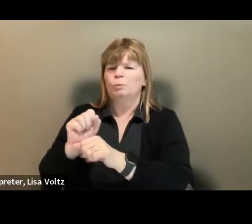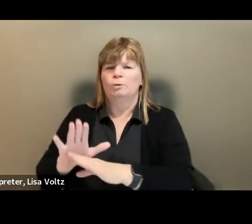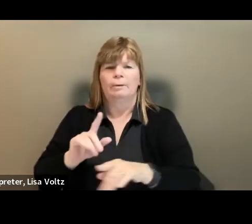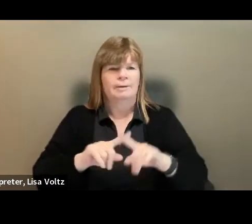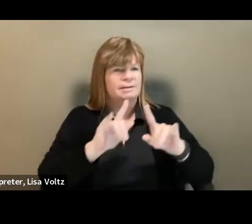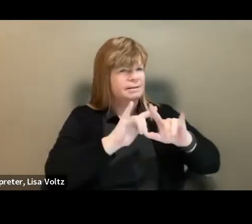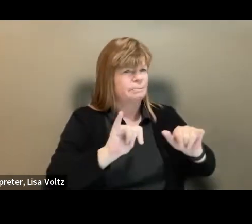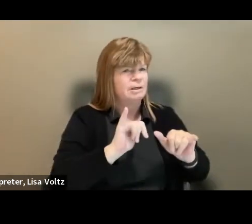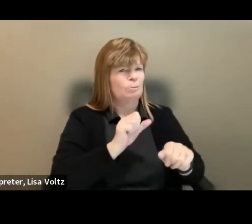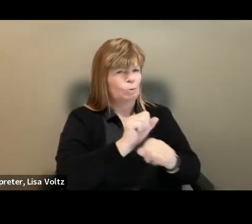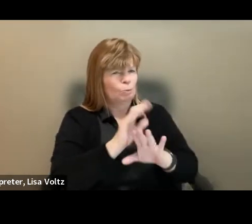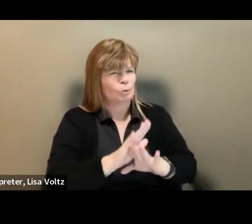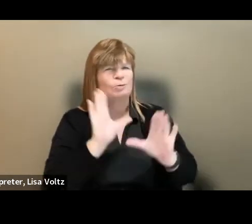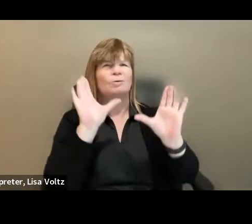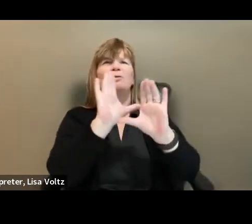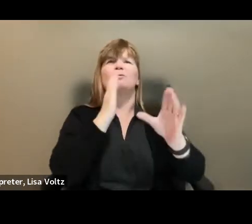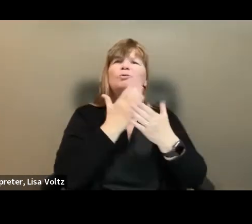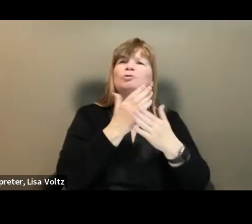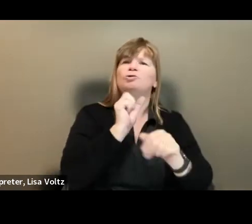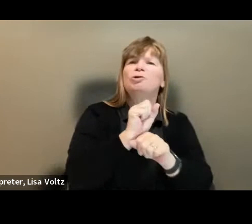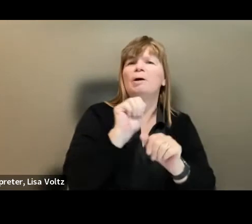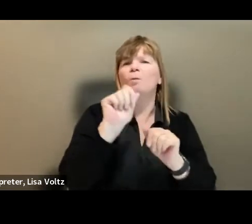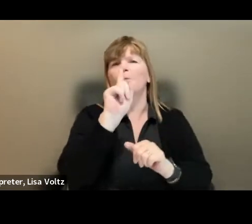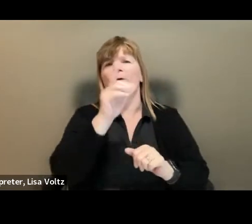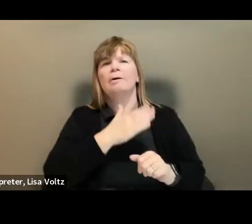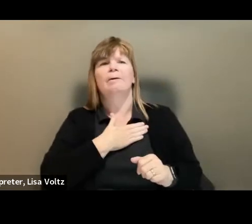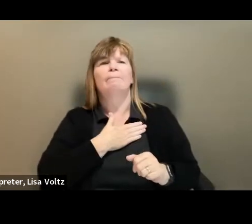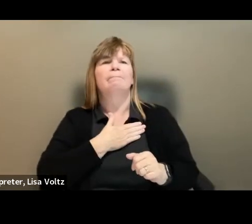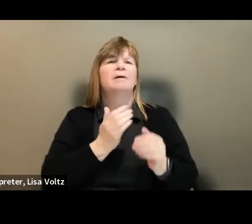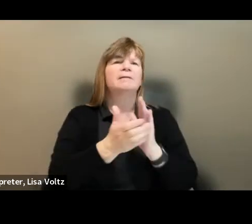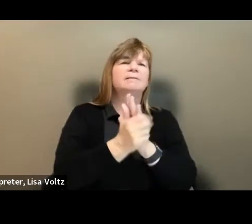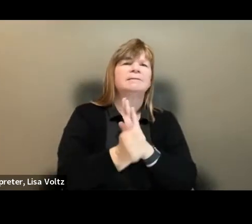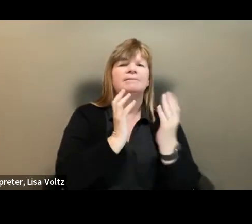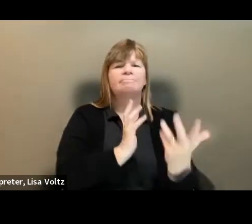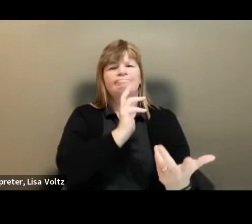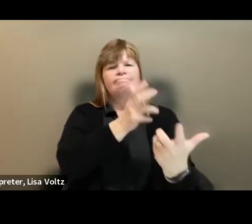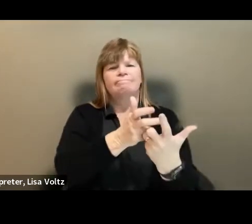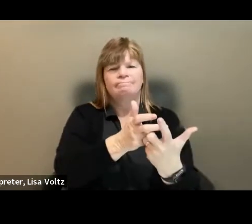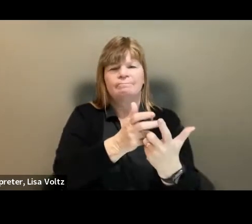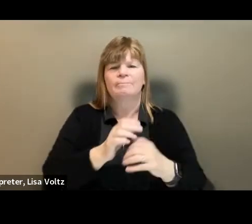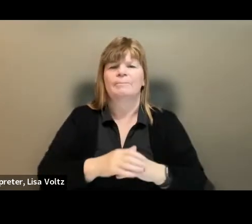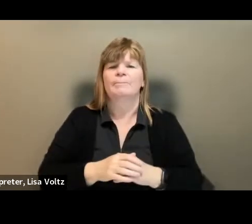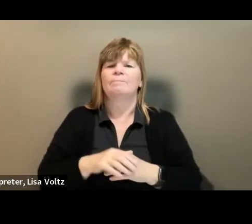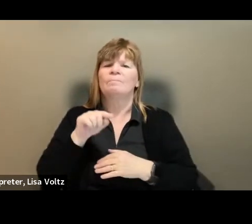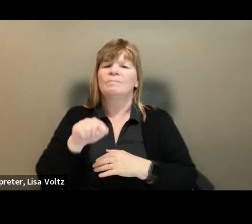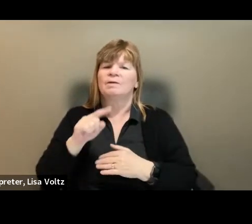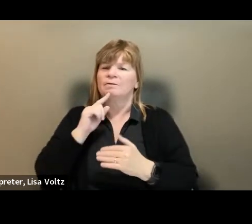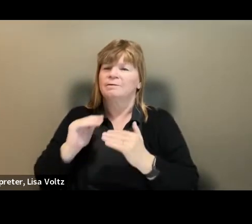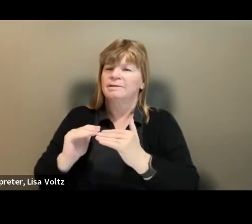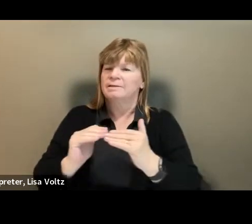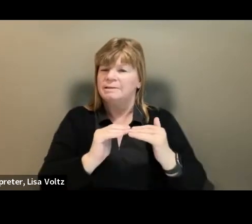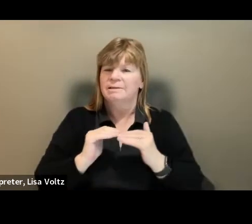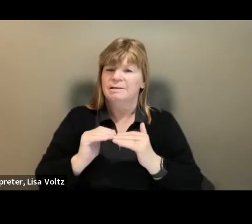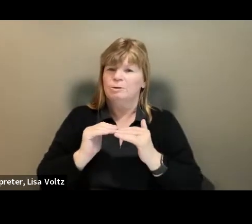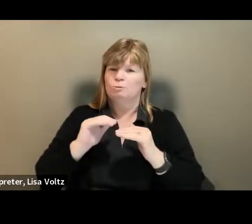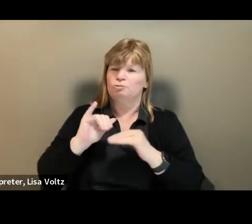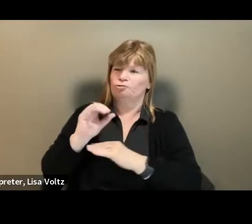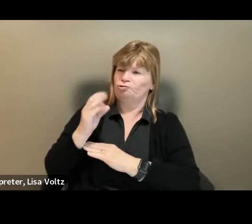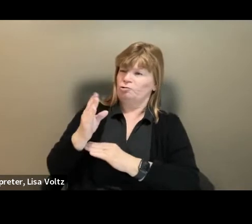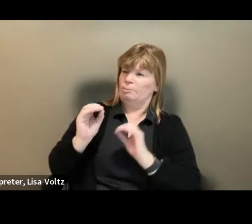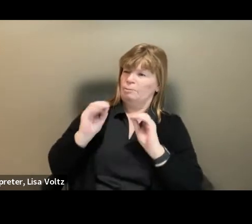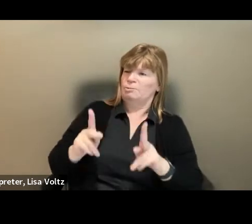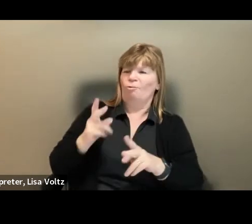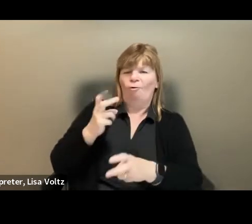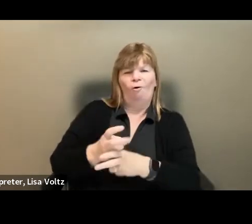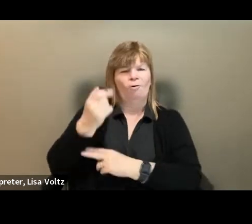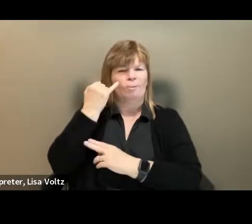an opportunity to use their talents. Yet the path to equal employment opportunity is much harder for workers who have